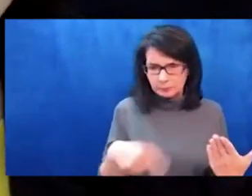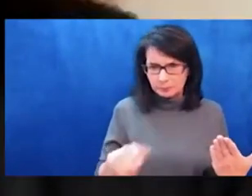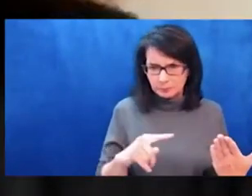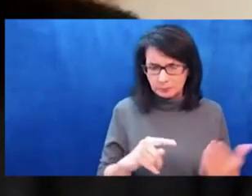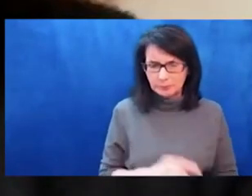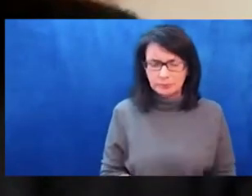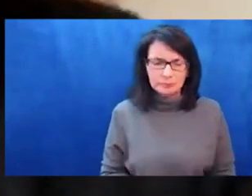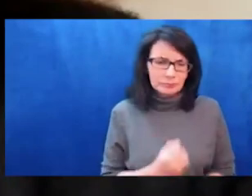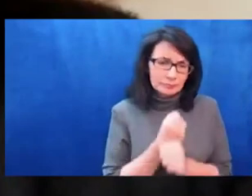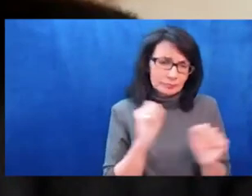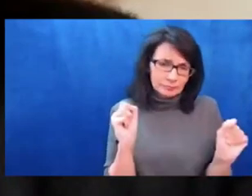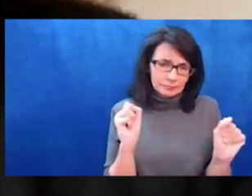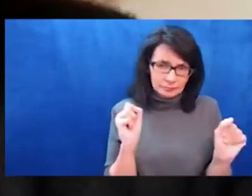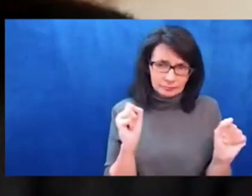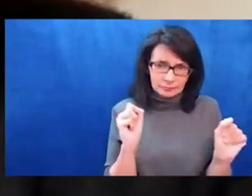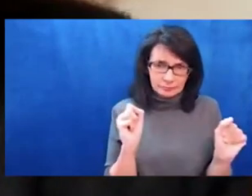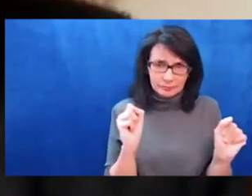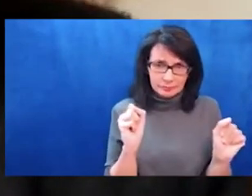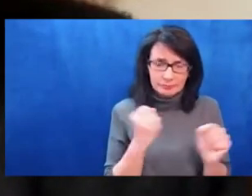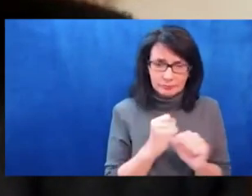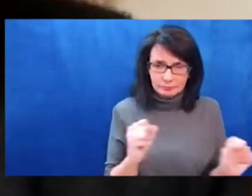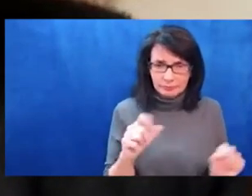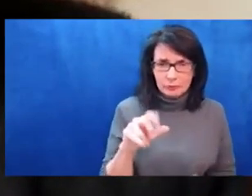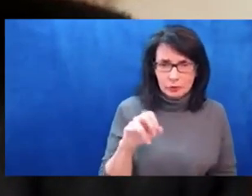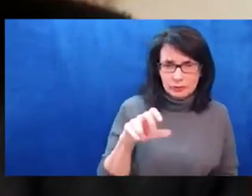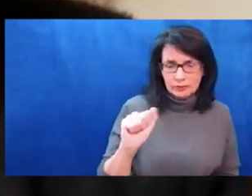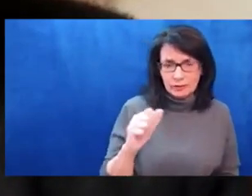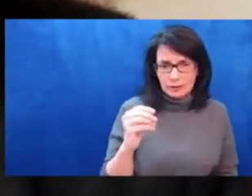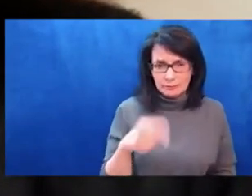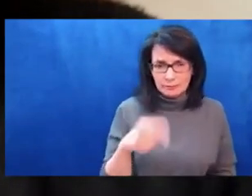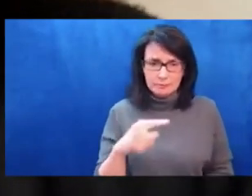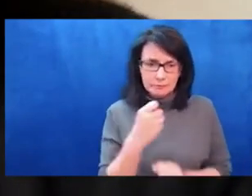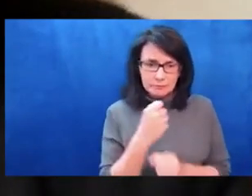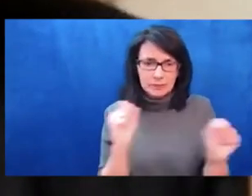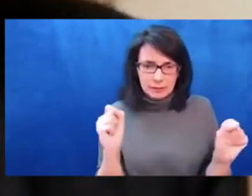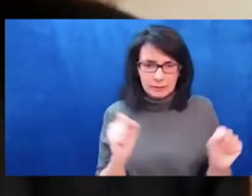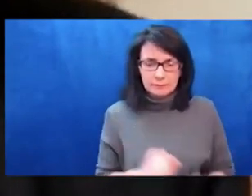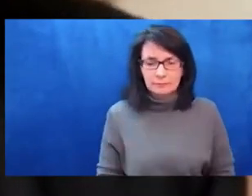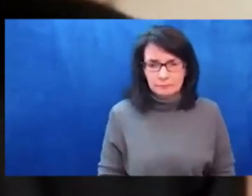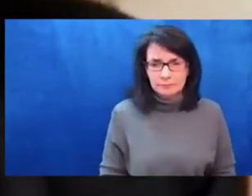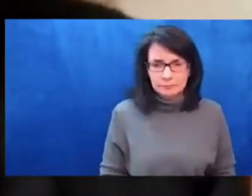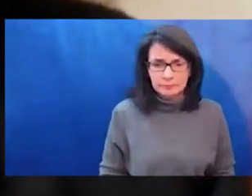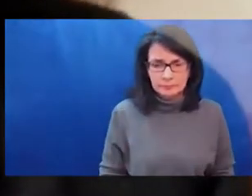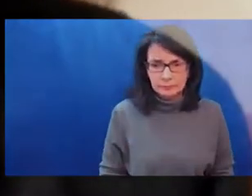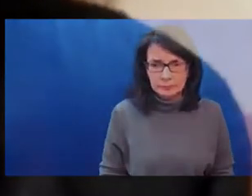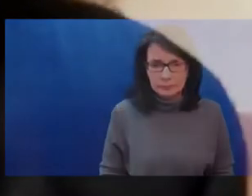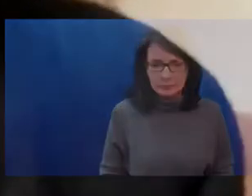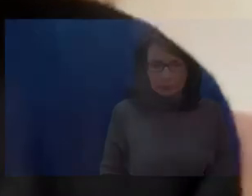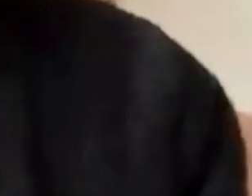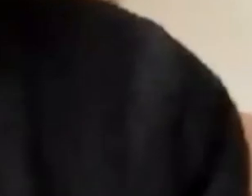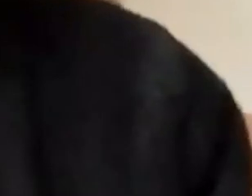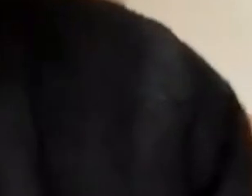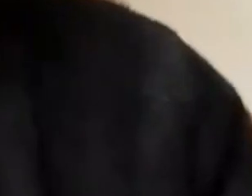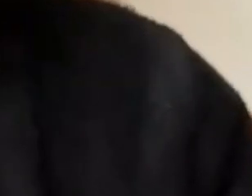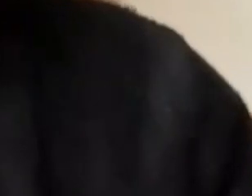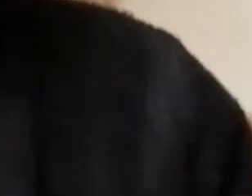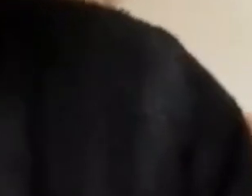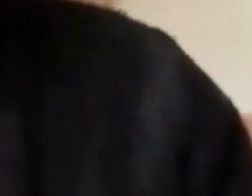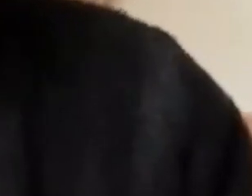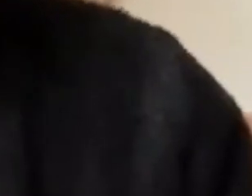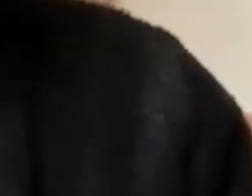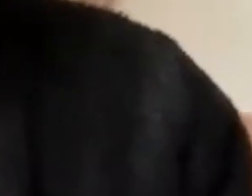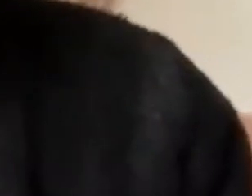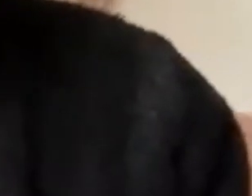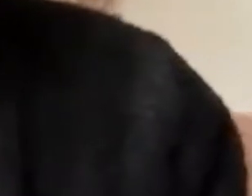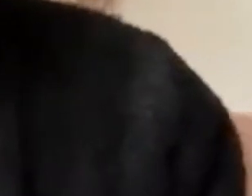I just want to echo your thanks. Thank you so much to all of these, all of you for presenting and sharing space with us today. This